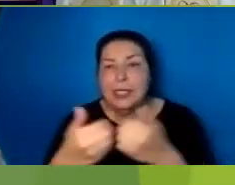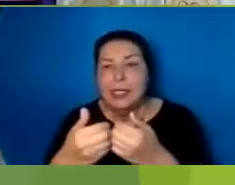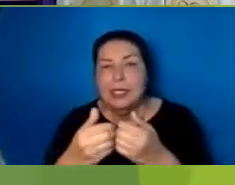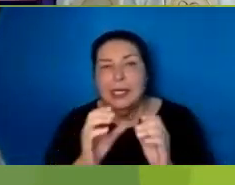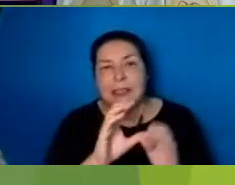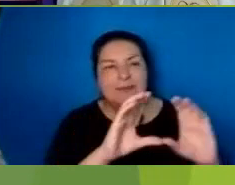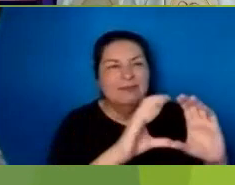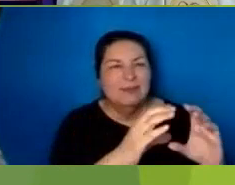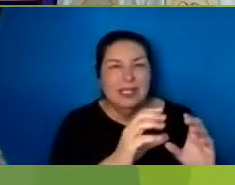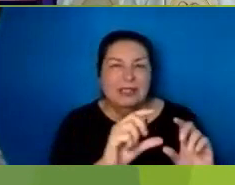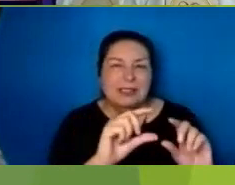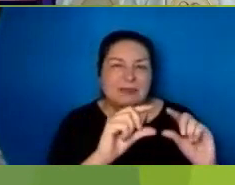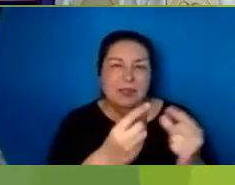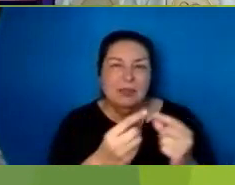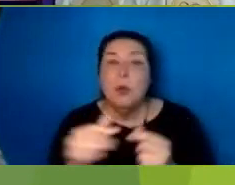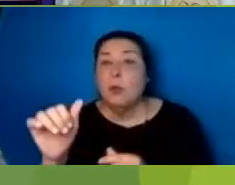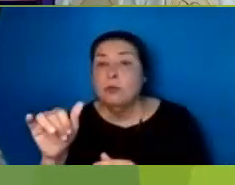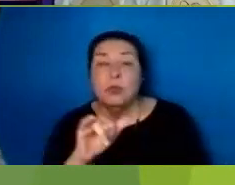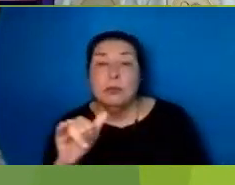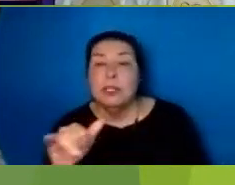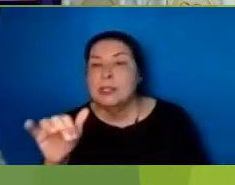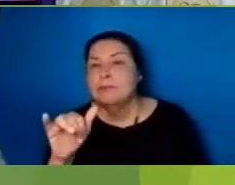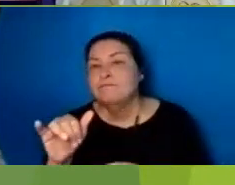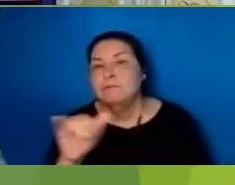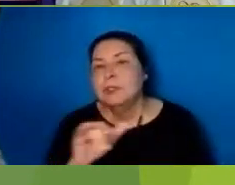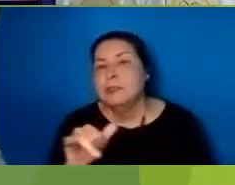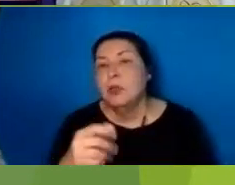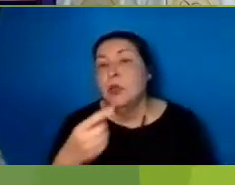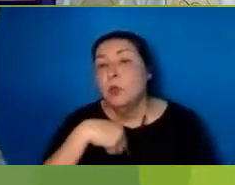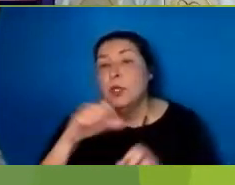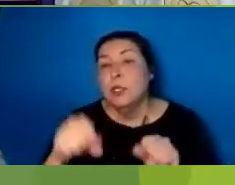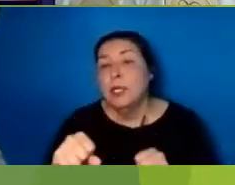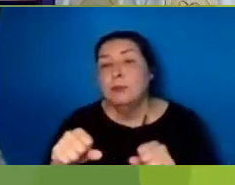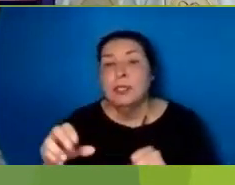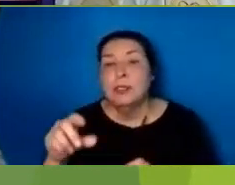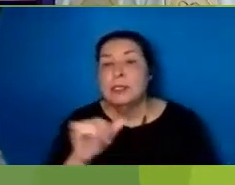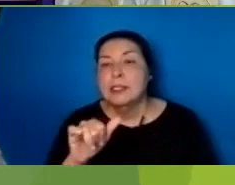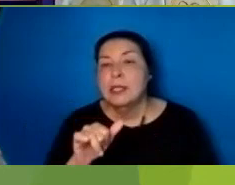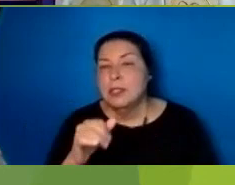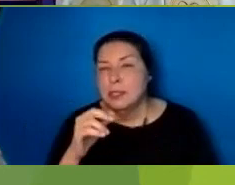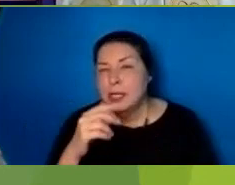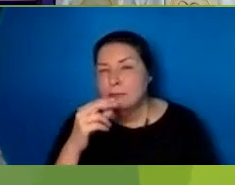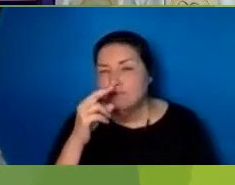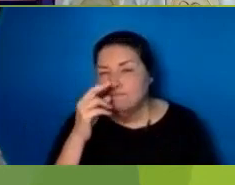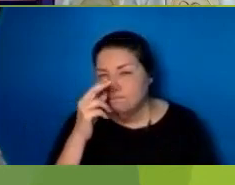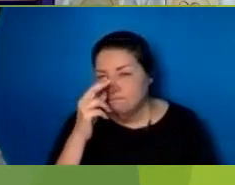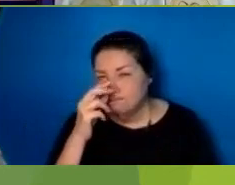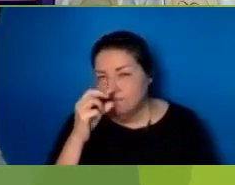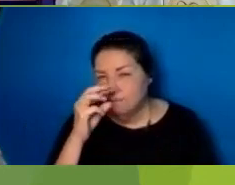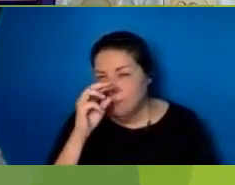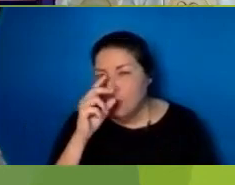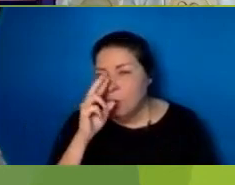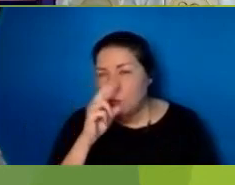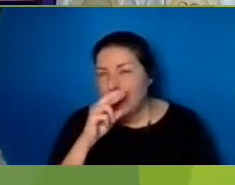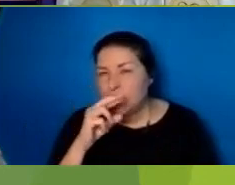Scampering around Until we find That little red Happiness button We hit it And a